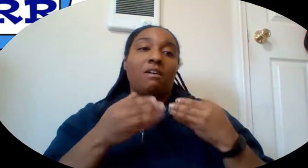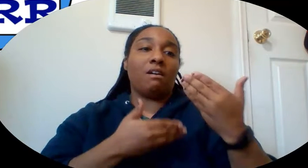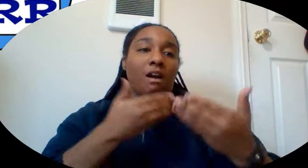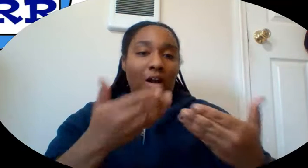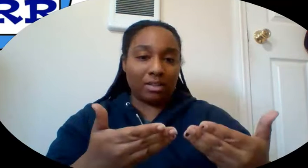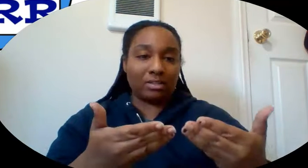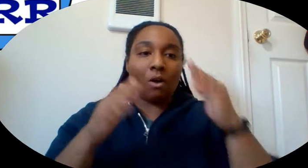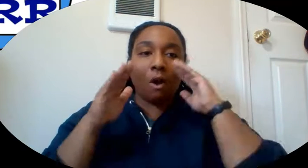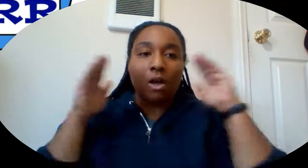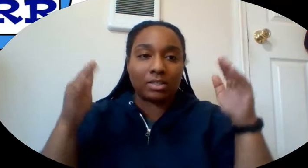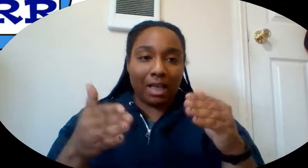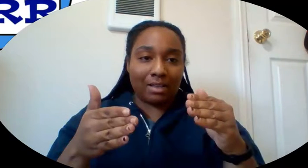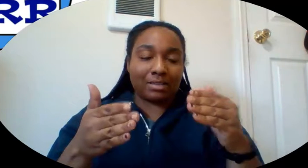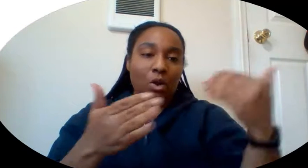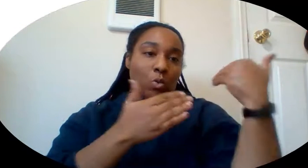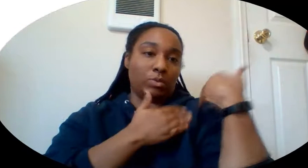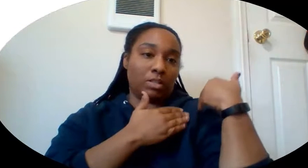responsible, and respectful.